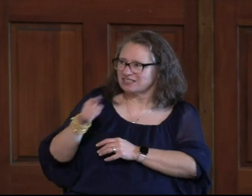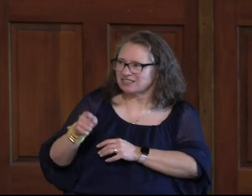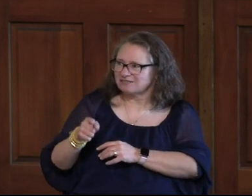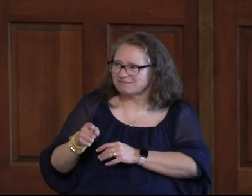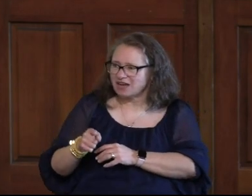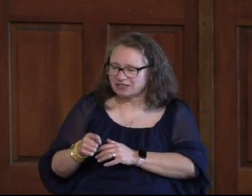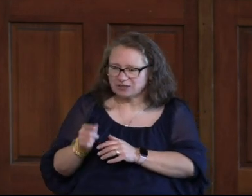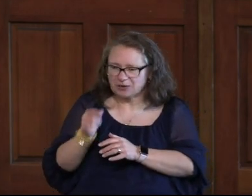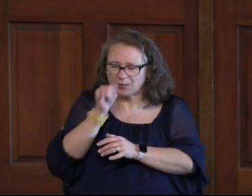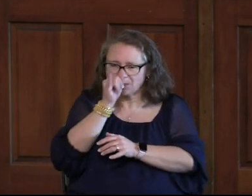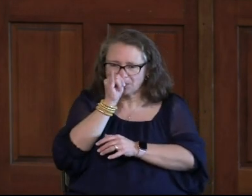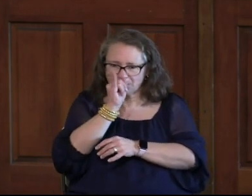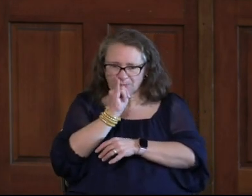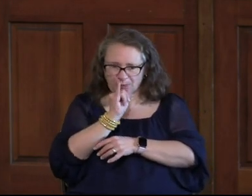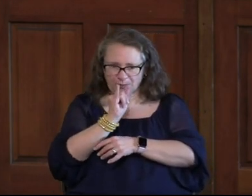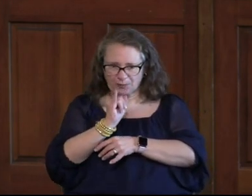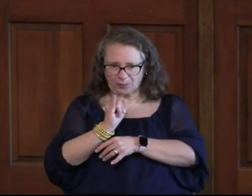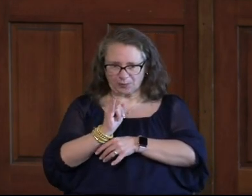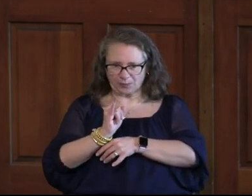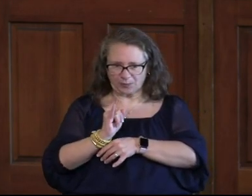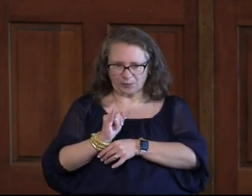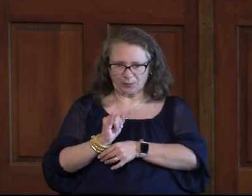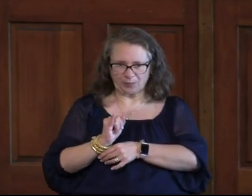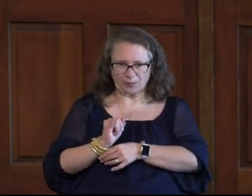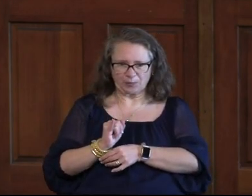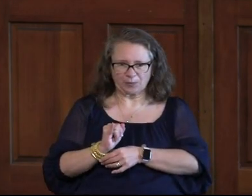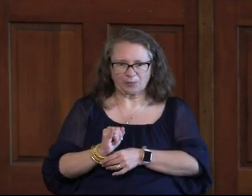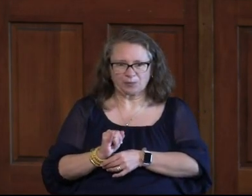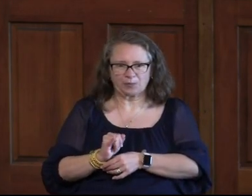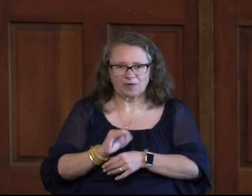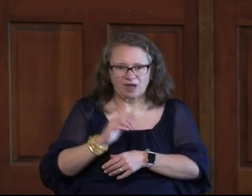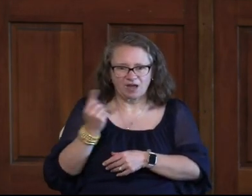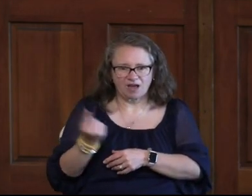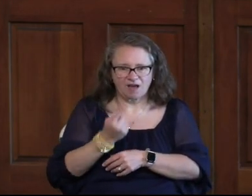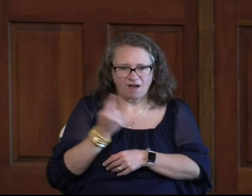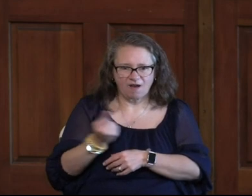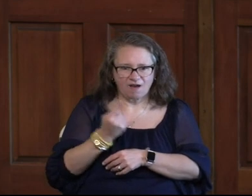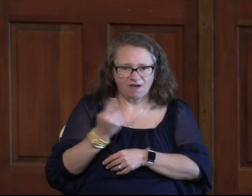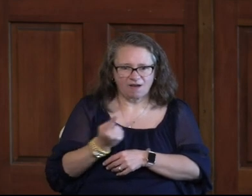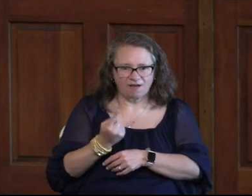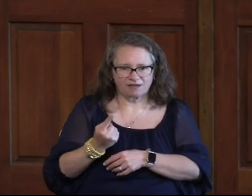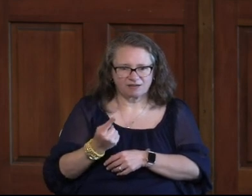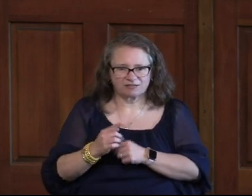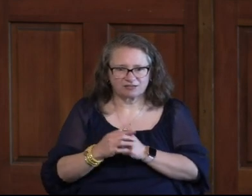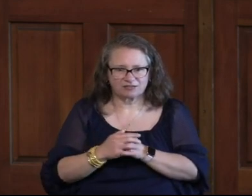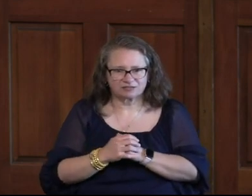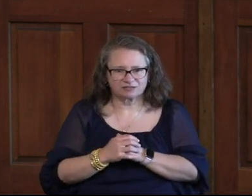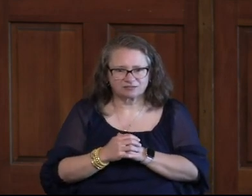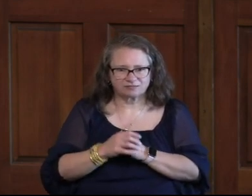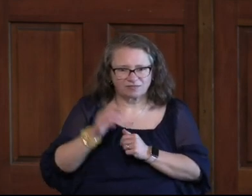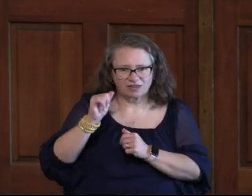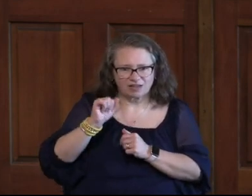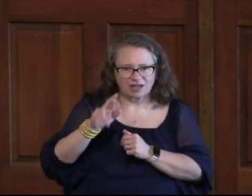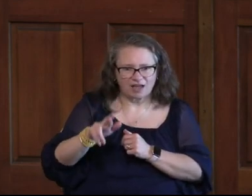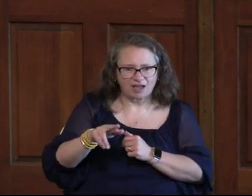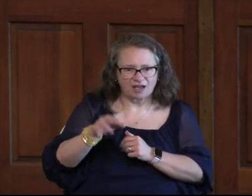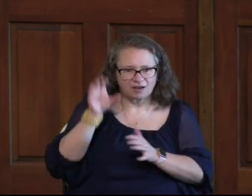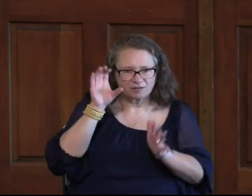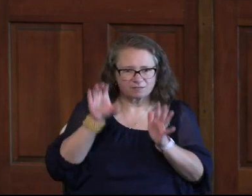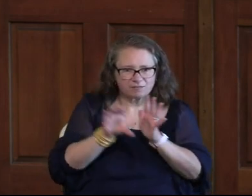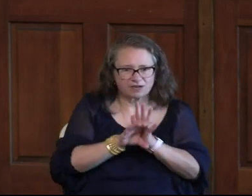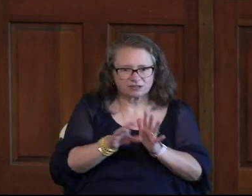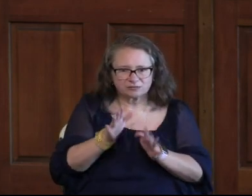Trim I Mean She Is In Shape She's Always Looking Good Air Brushed